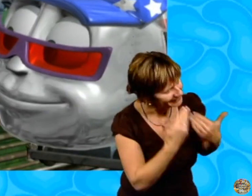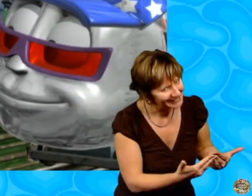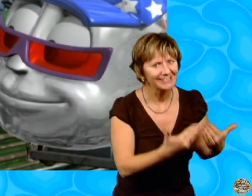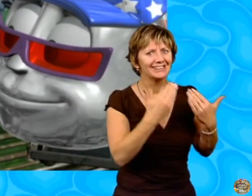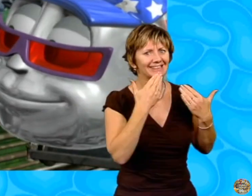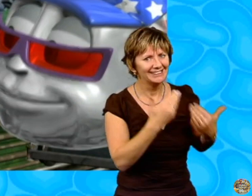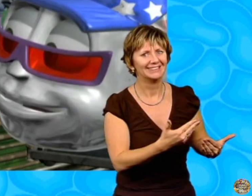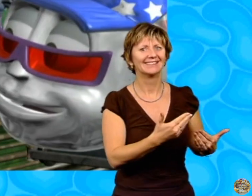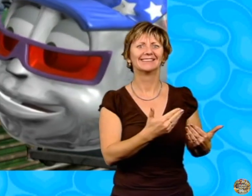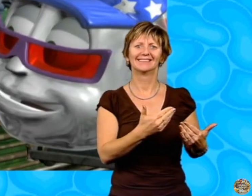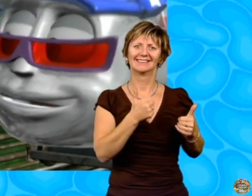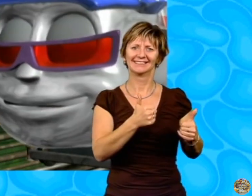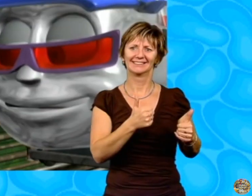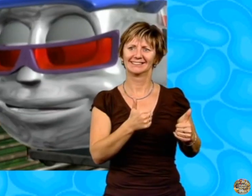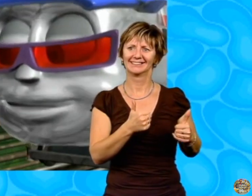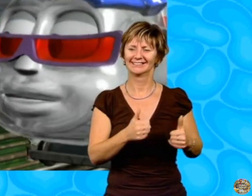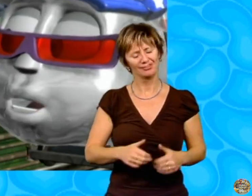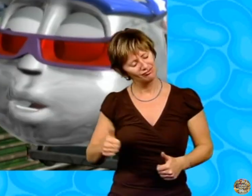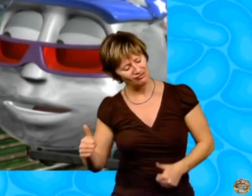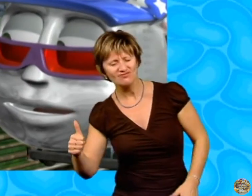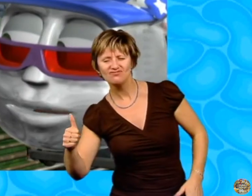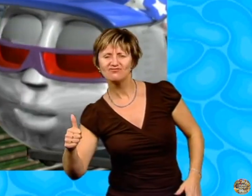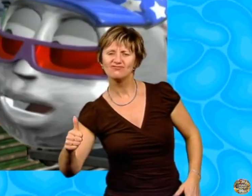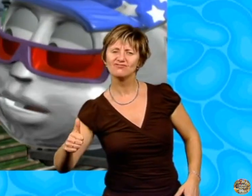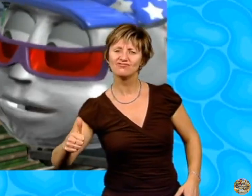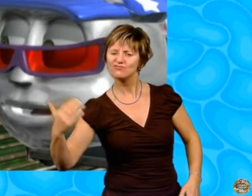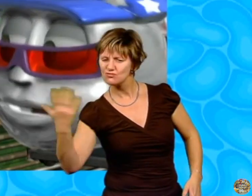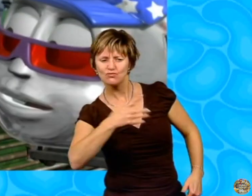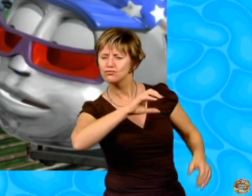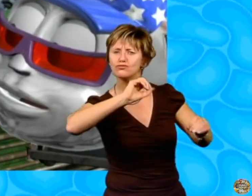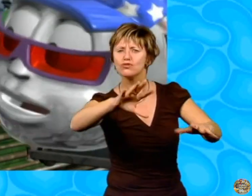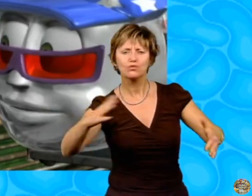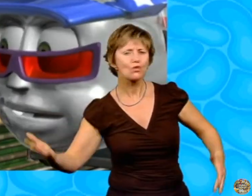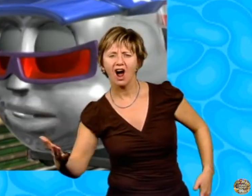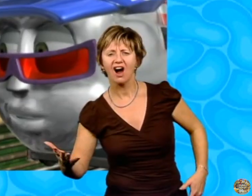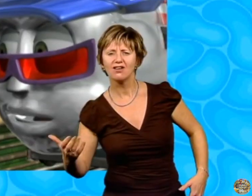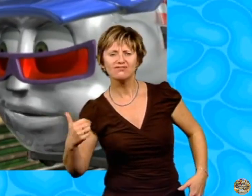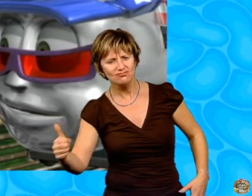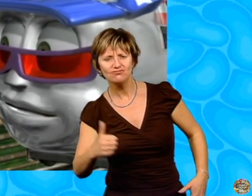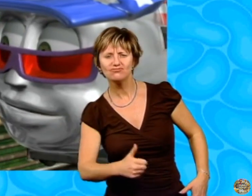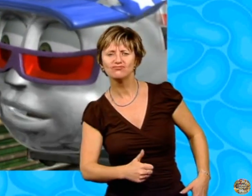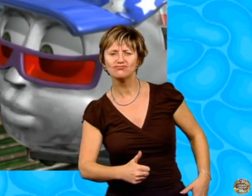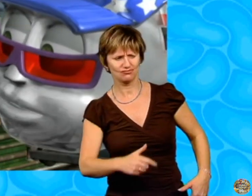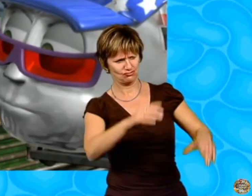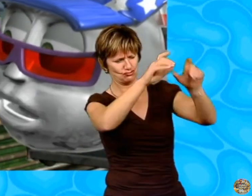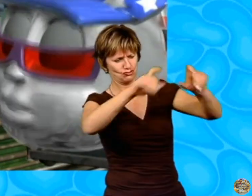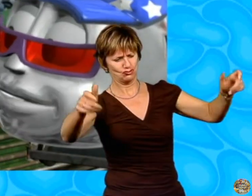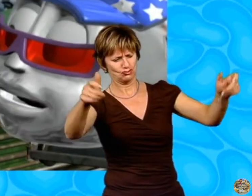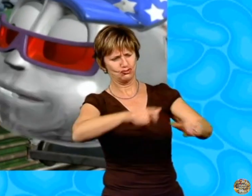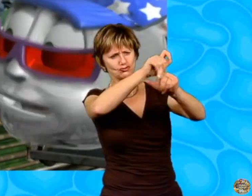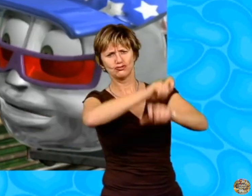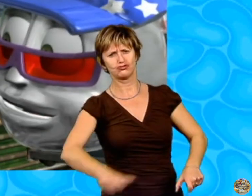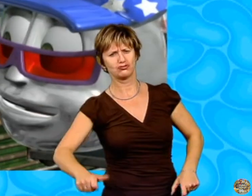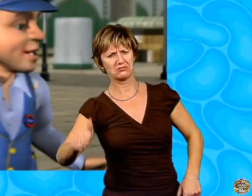Yes, thank you very much. So, where are you gonna put it? A statue like this needs to go somewhere